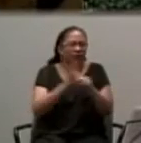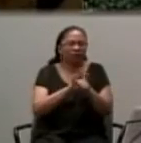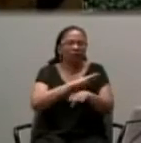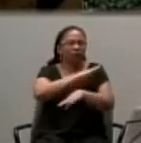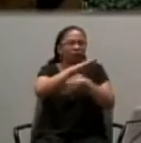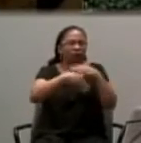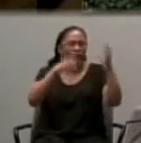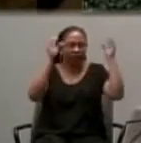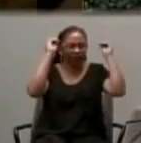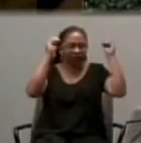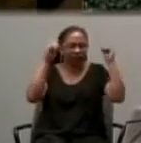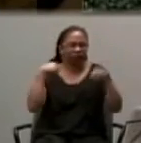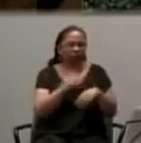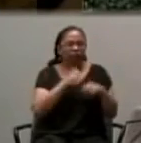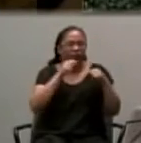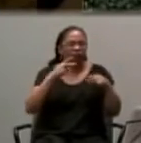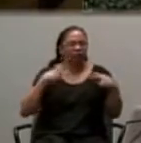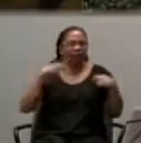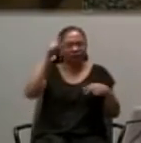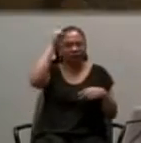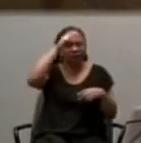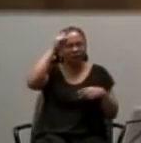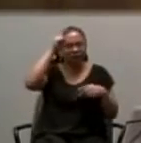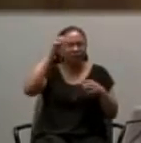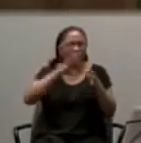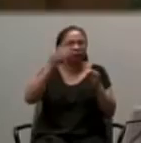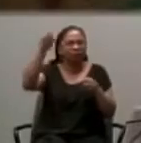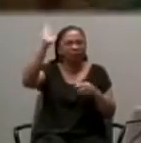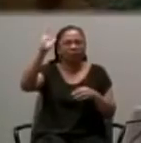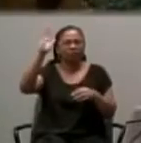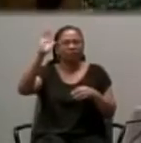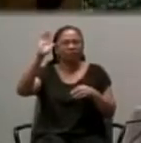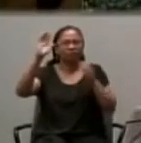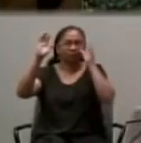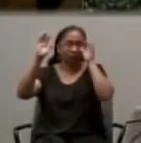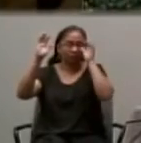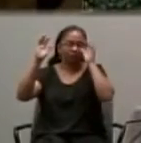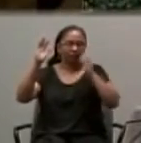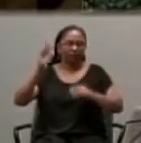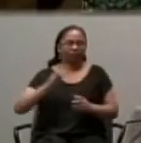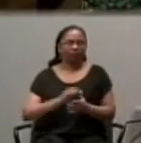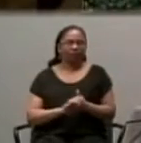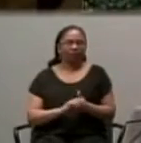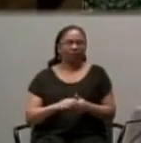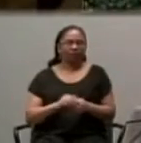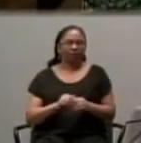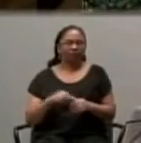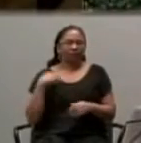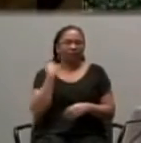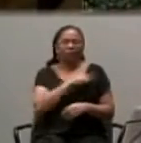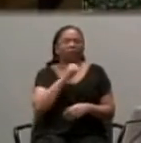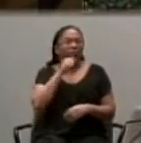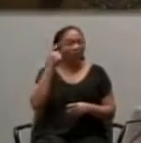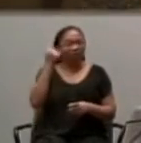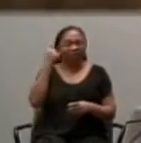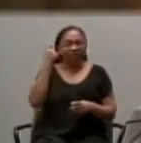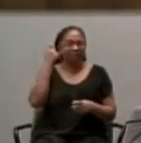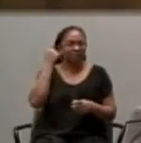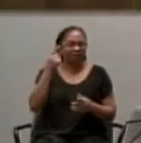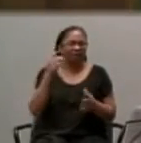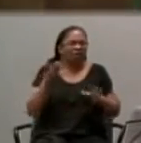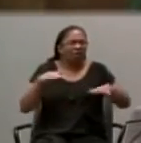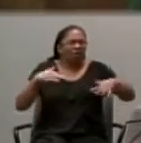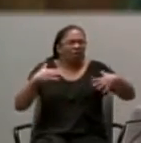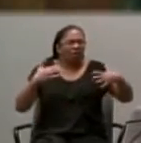meanings of what it is you are telling us right now. We do not, in the least bit of, we hardly understand how on